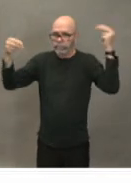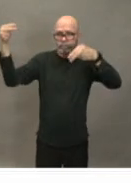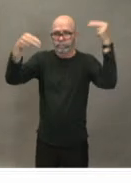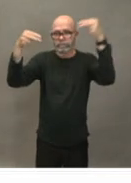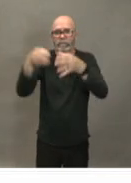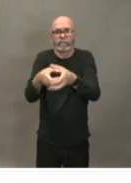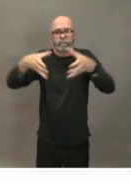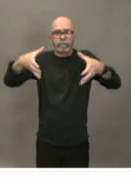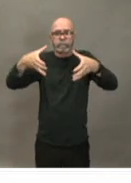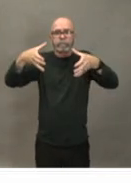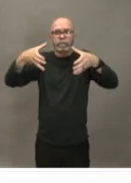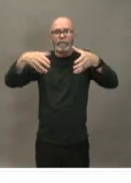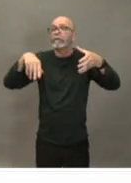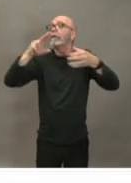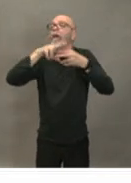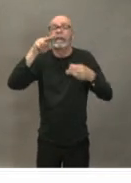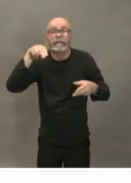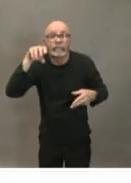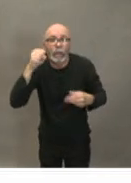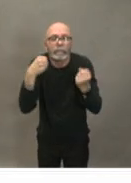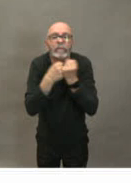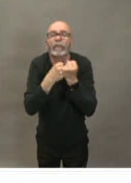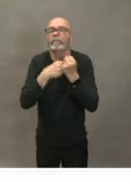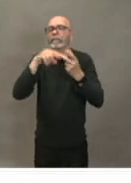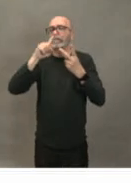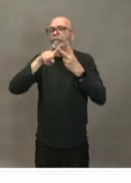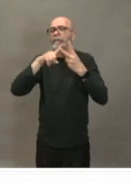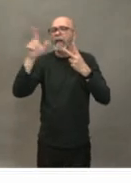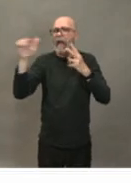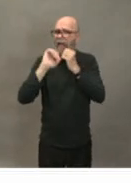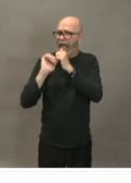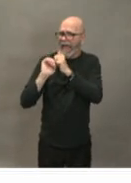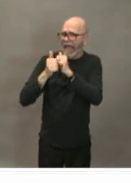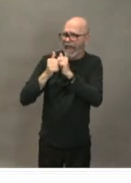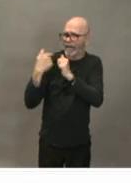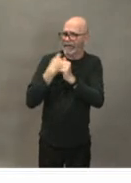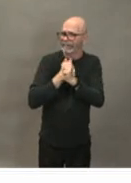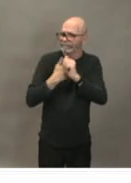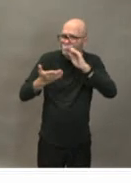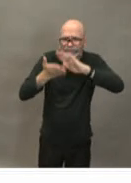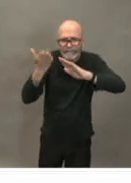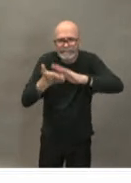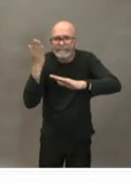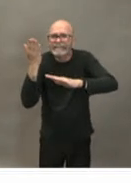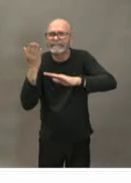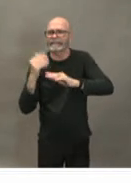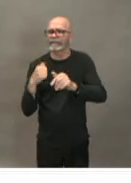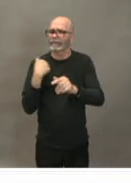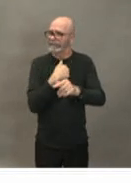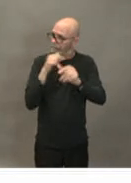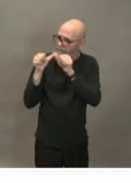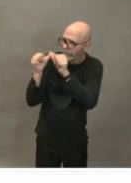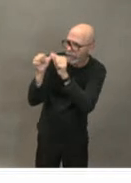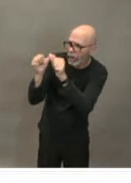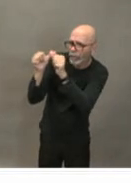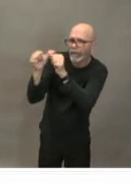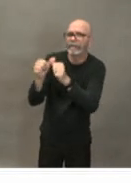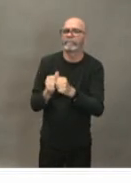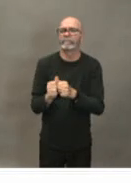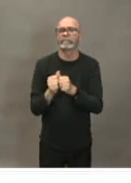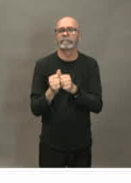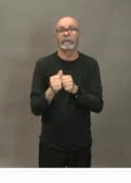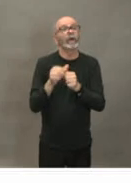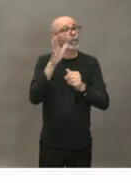scotia power as an example of that how do they maintain their core business through a business continuity plan exactly the conversations we work with them